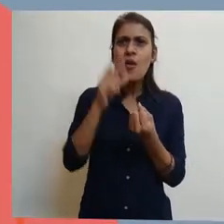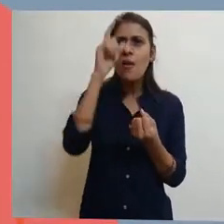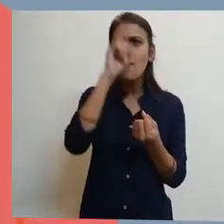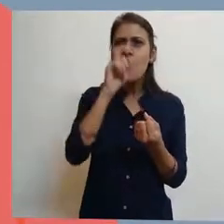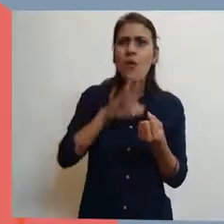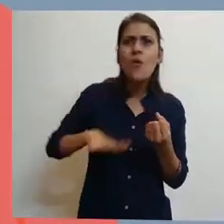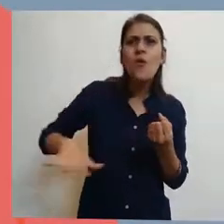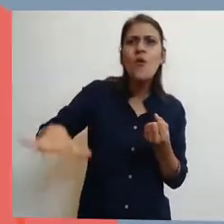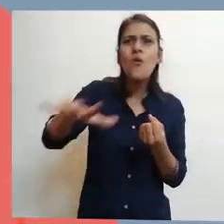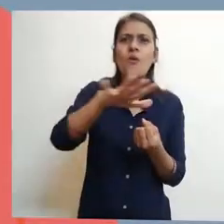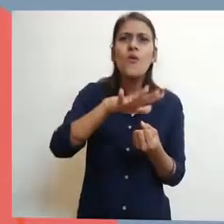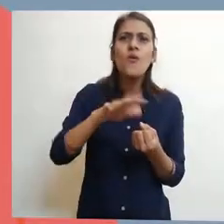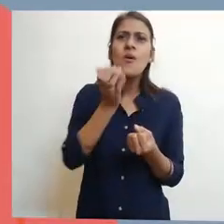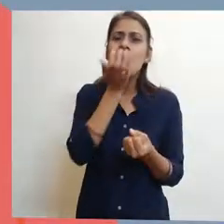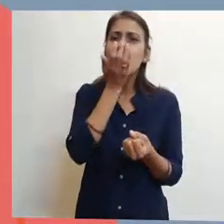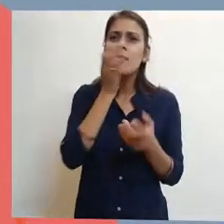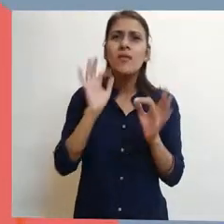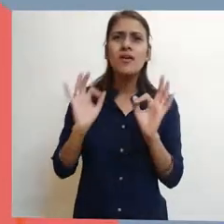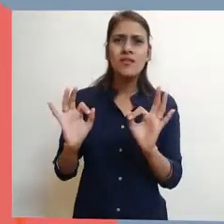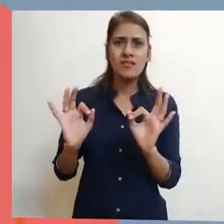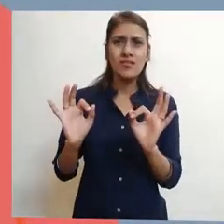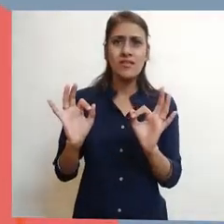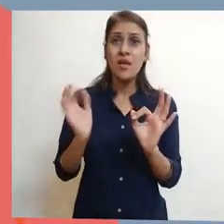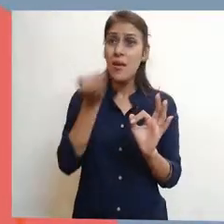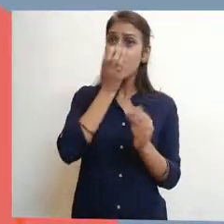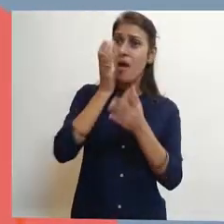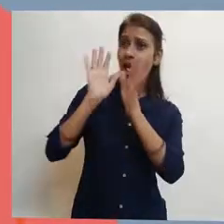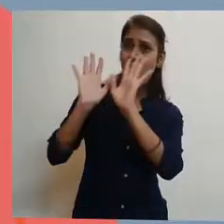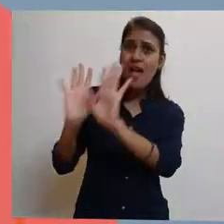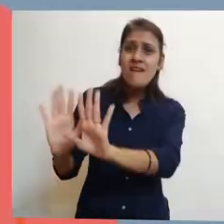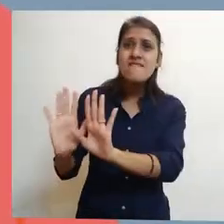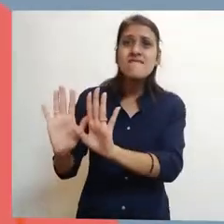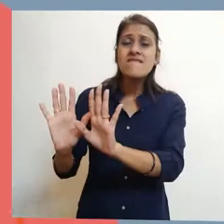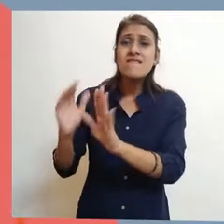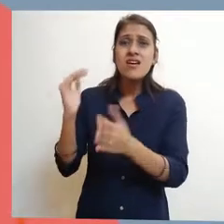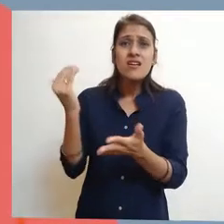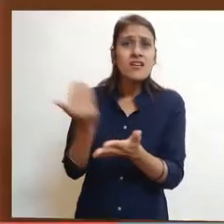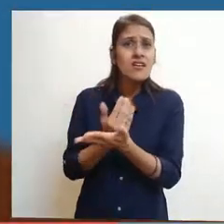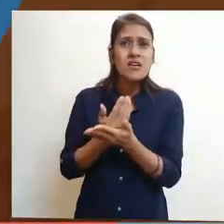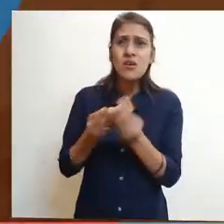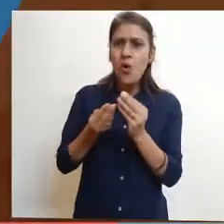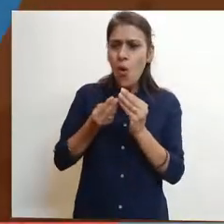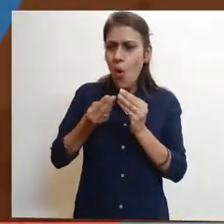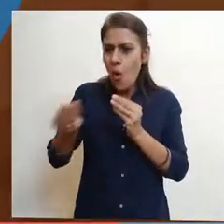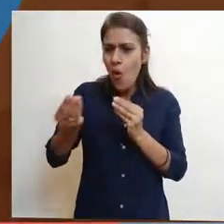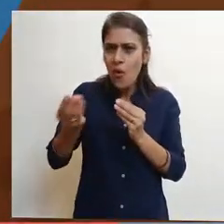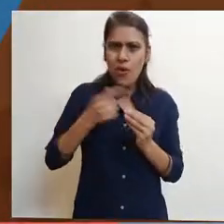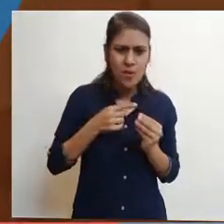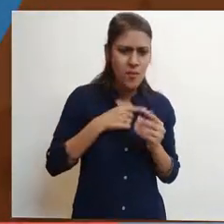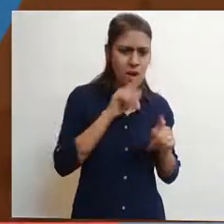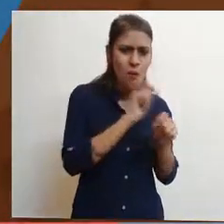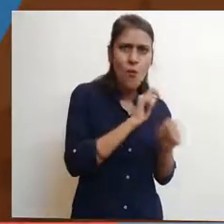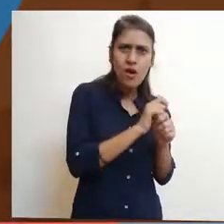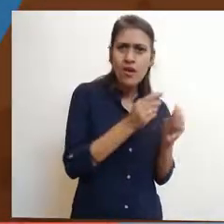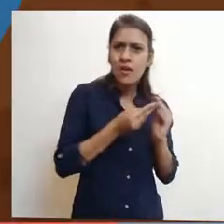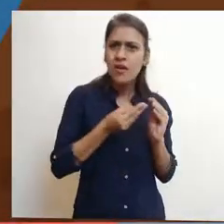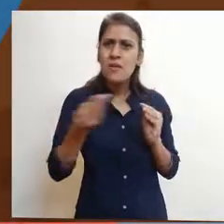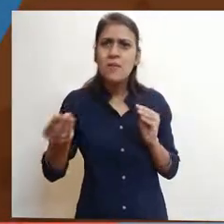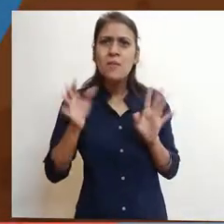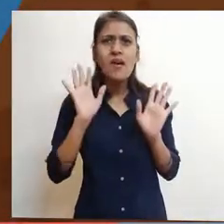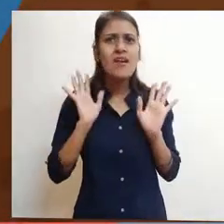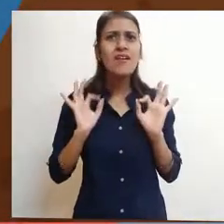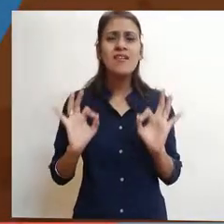Going closer to investigate, the farmer fell to the ground with gratitude at the sight of the verdant bowl.